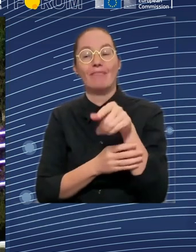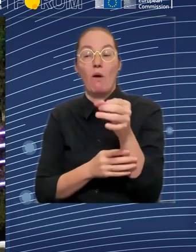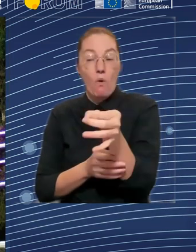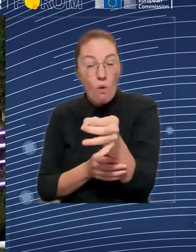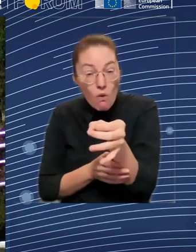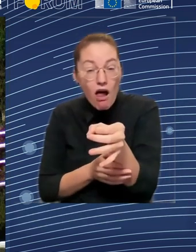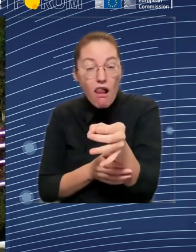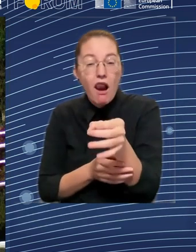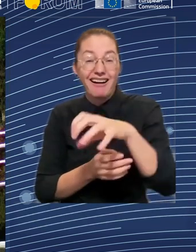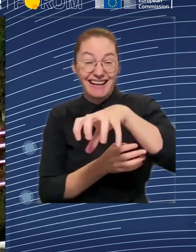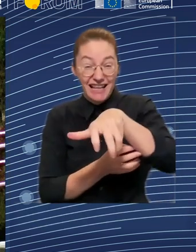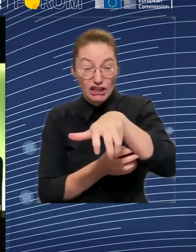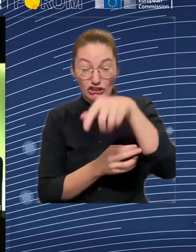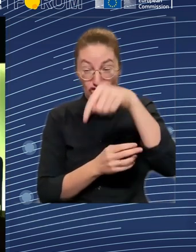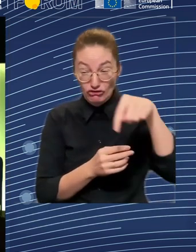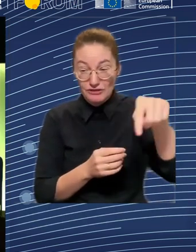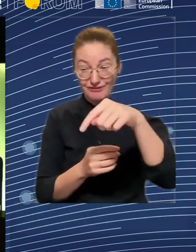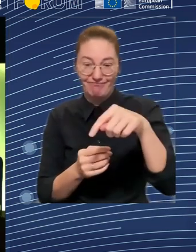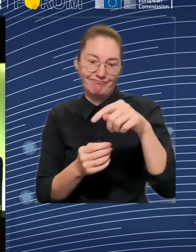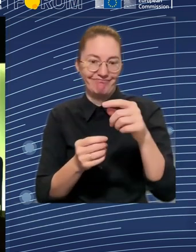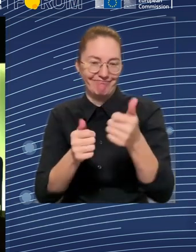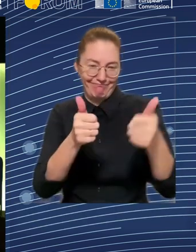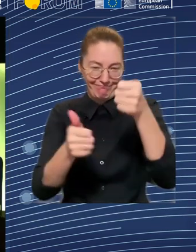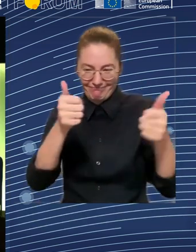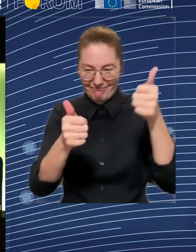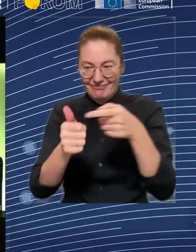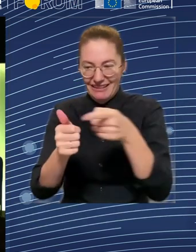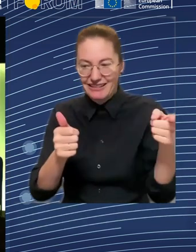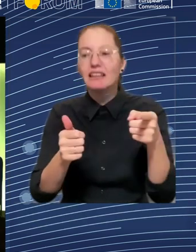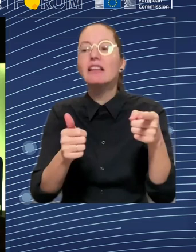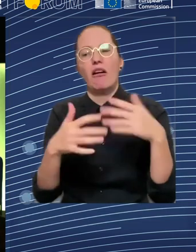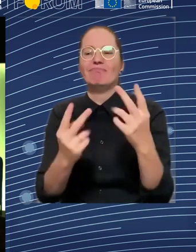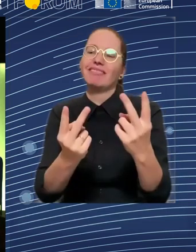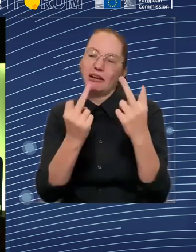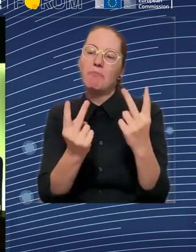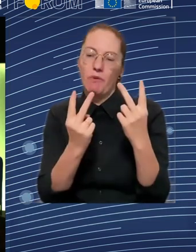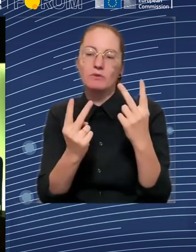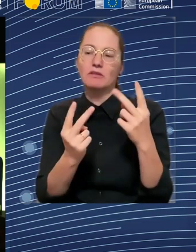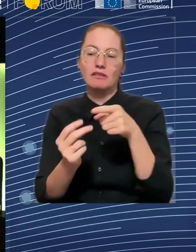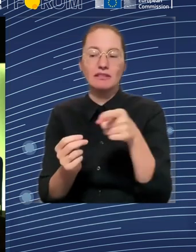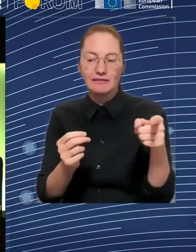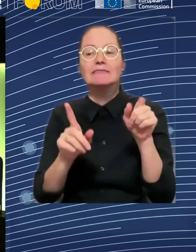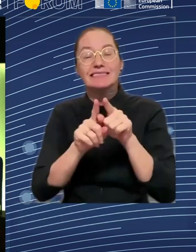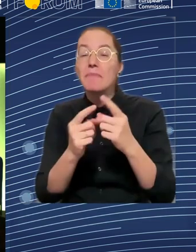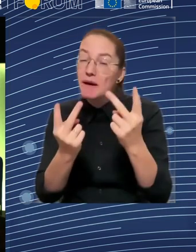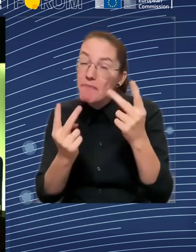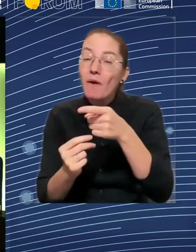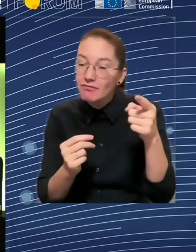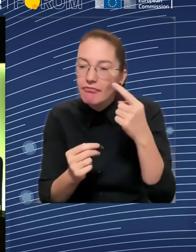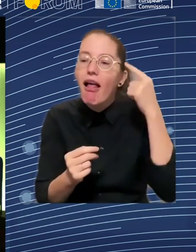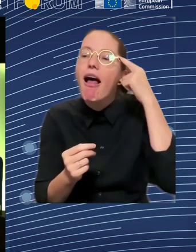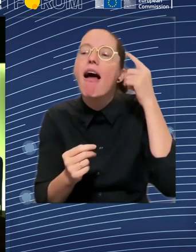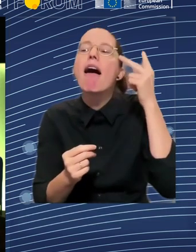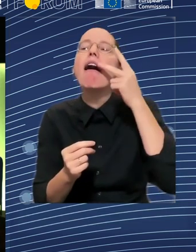this very important transition. And if we look at the profile of the regional and local authorities, we will